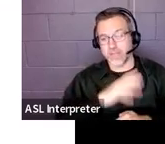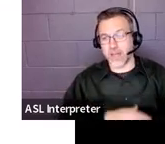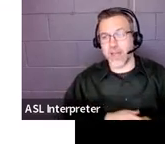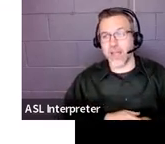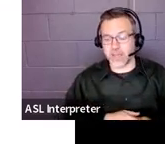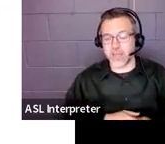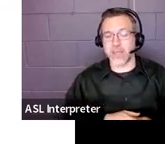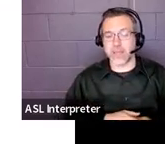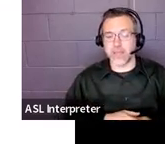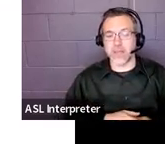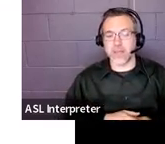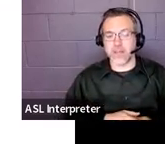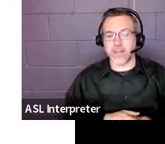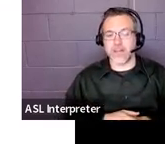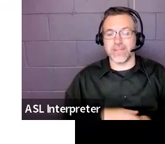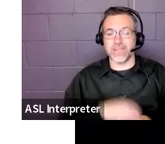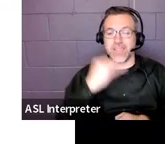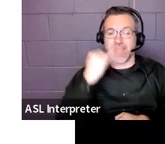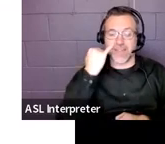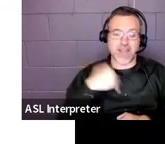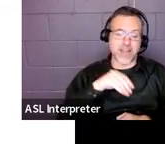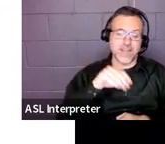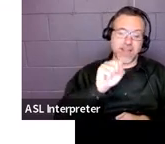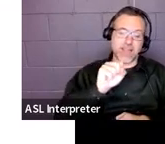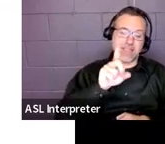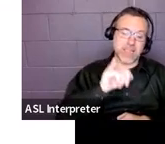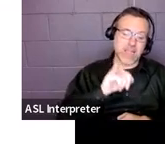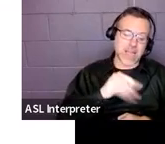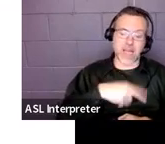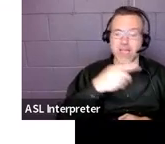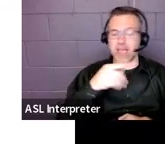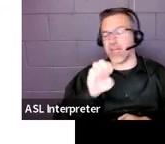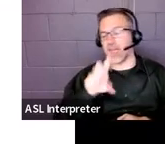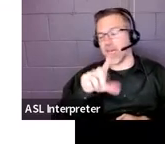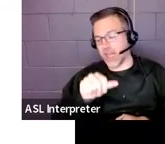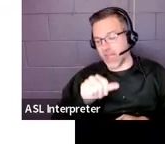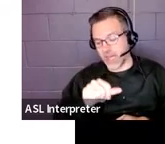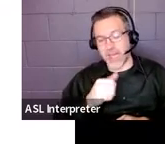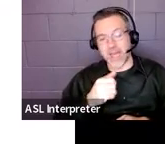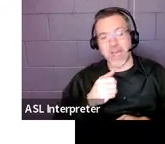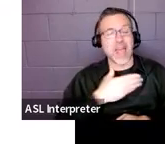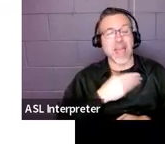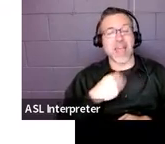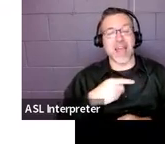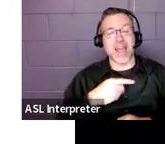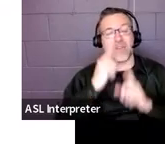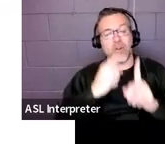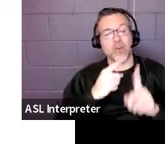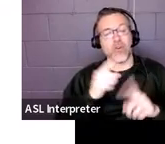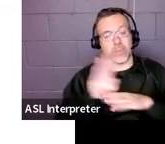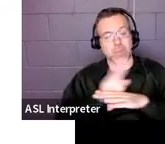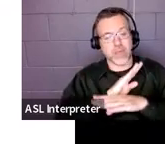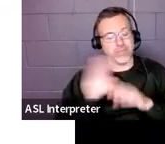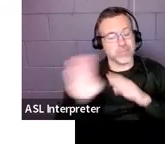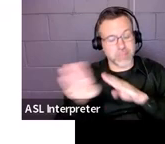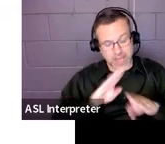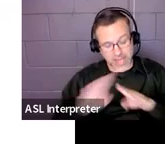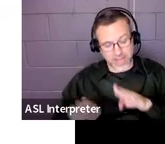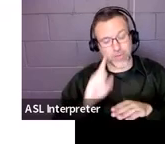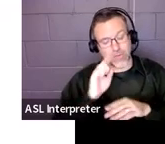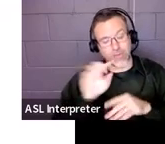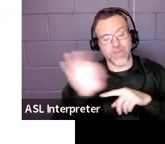child has SDI and ELA and has a goal and behavior or, you know, for functional stuff, then putting those